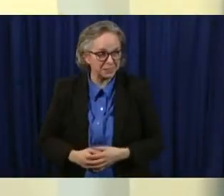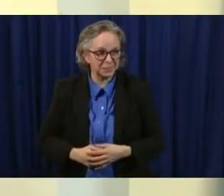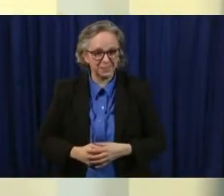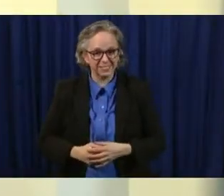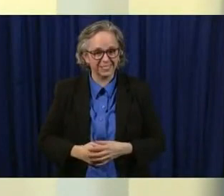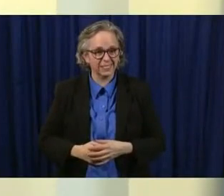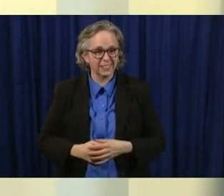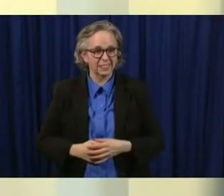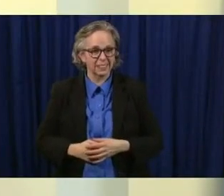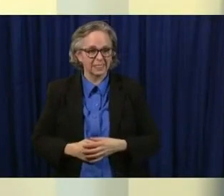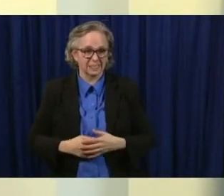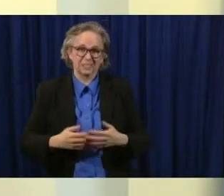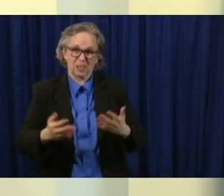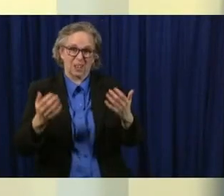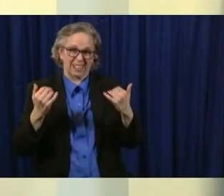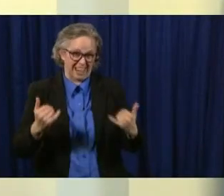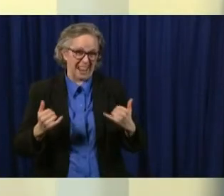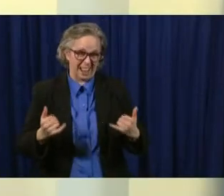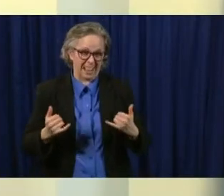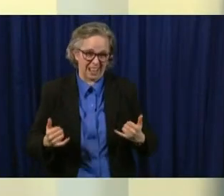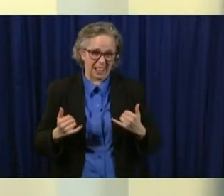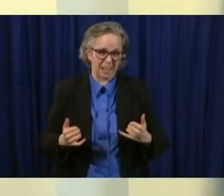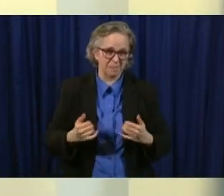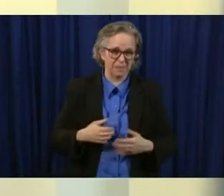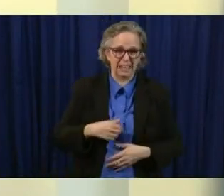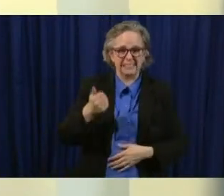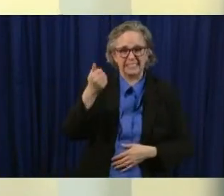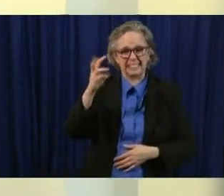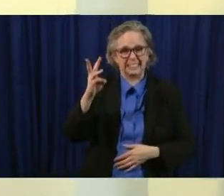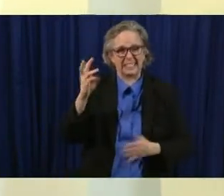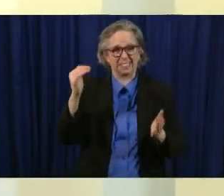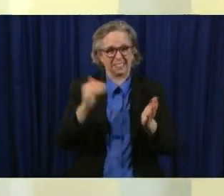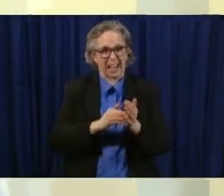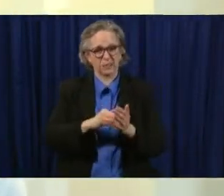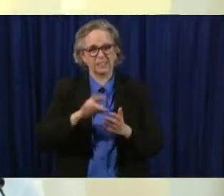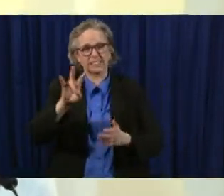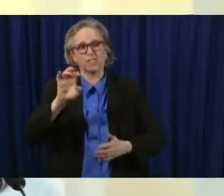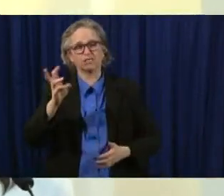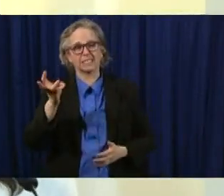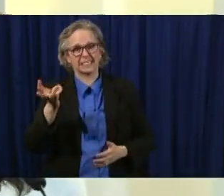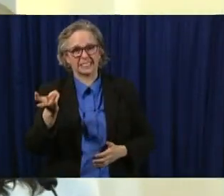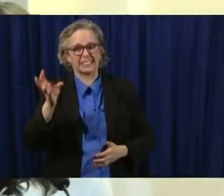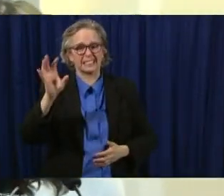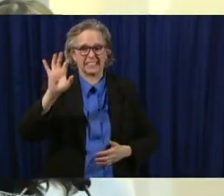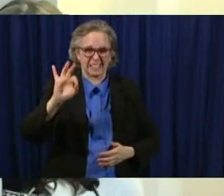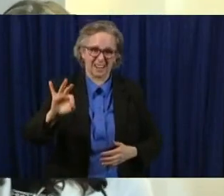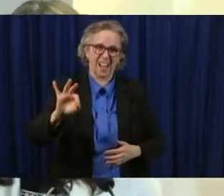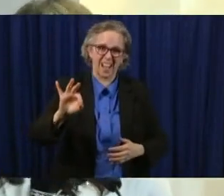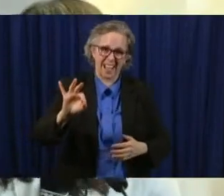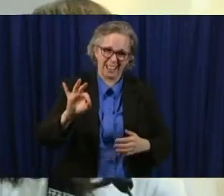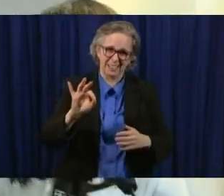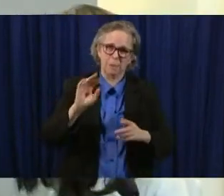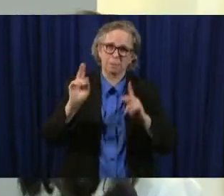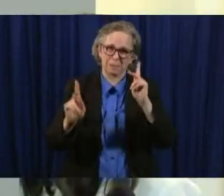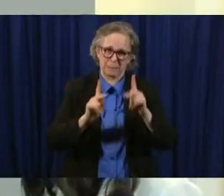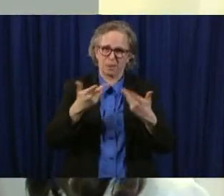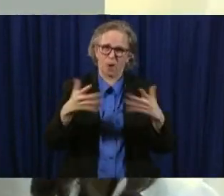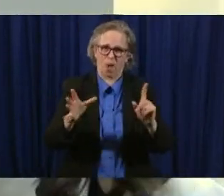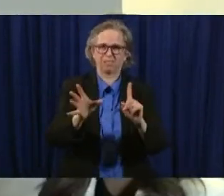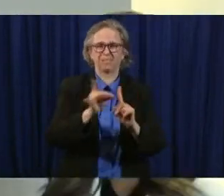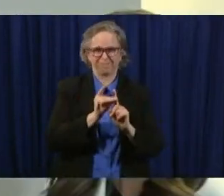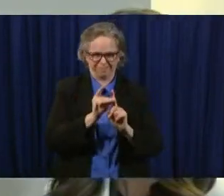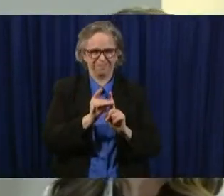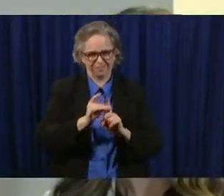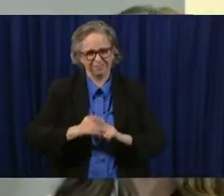right now in ohio we have 16 17,769 cases so that